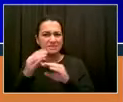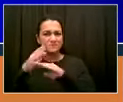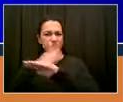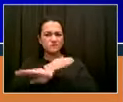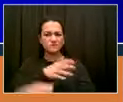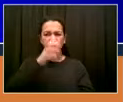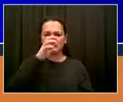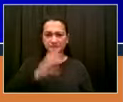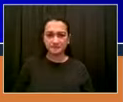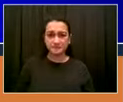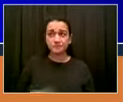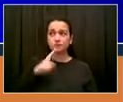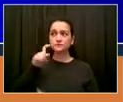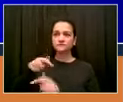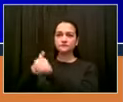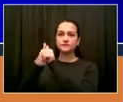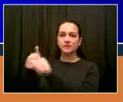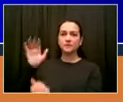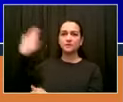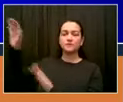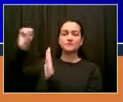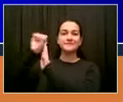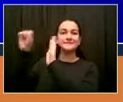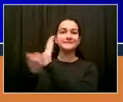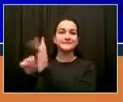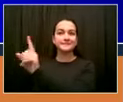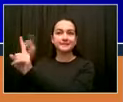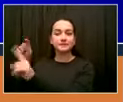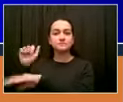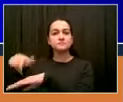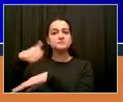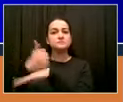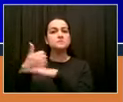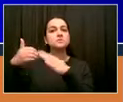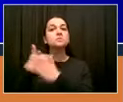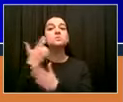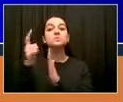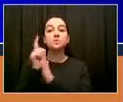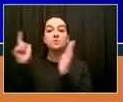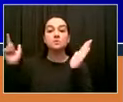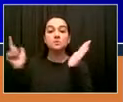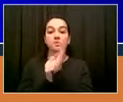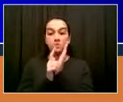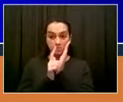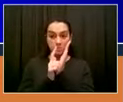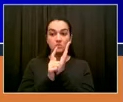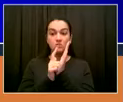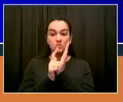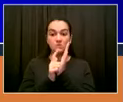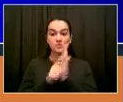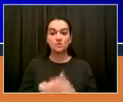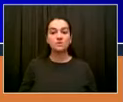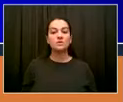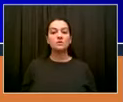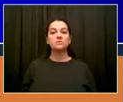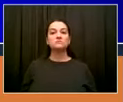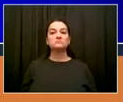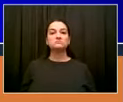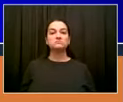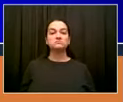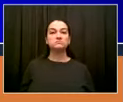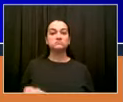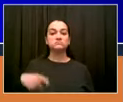Safety Act. This legislation takes very aggressive action against dangerous